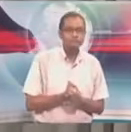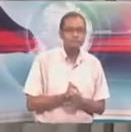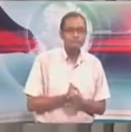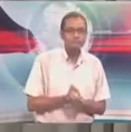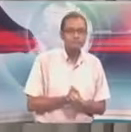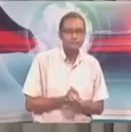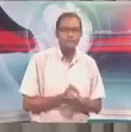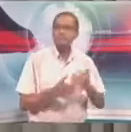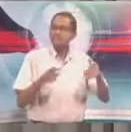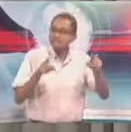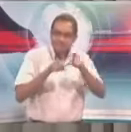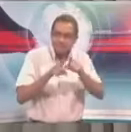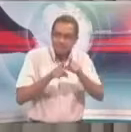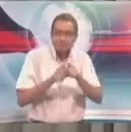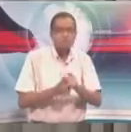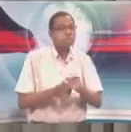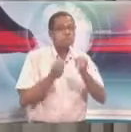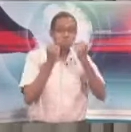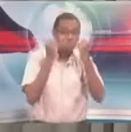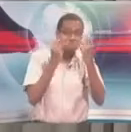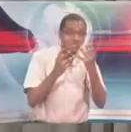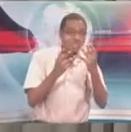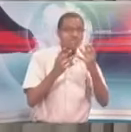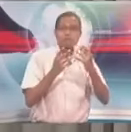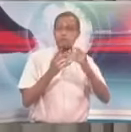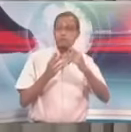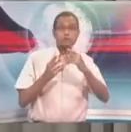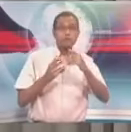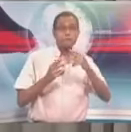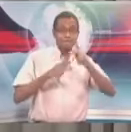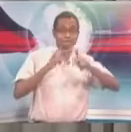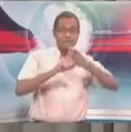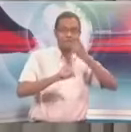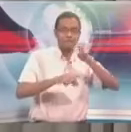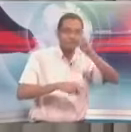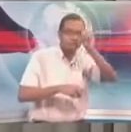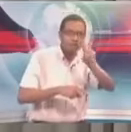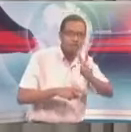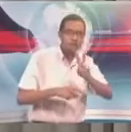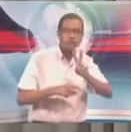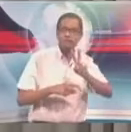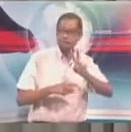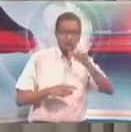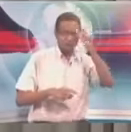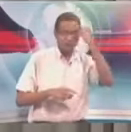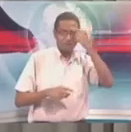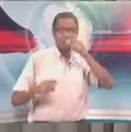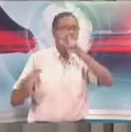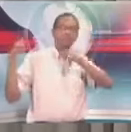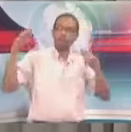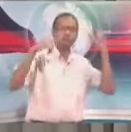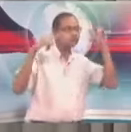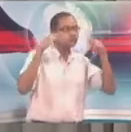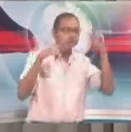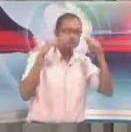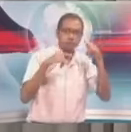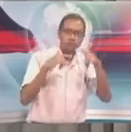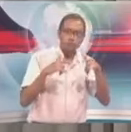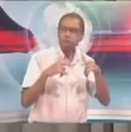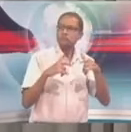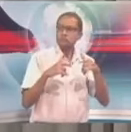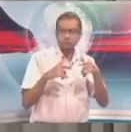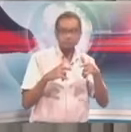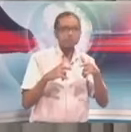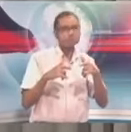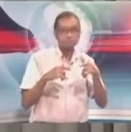the same thing applied. There have been many visits by the Venezuelan government over the past few years, way before even the sanctions came into place. At no